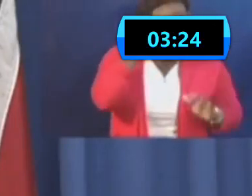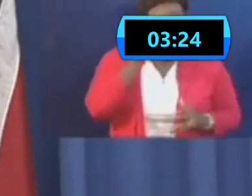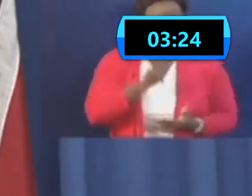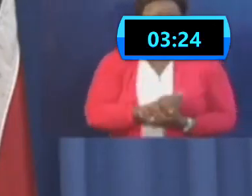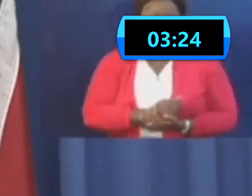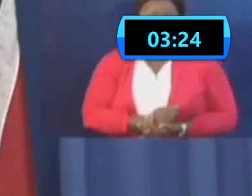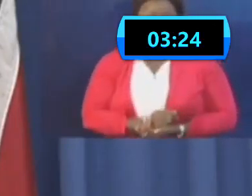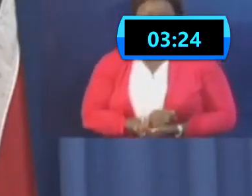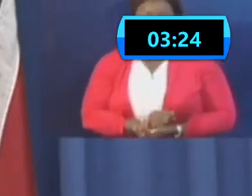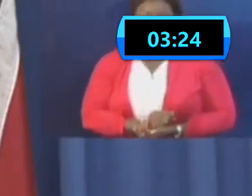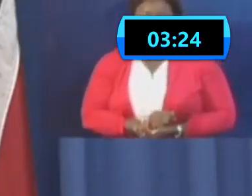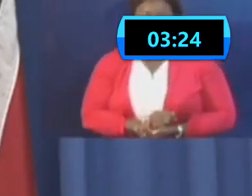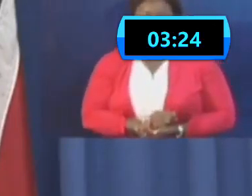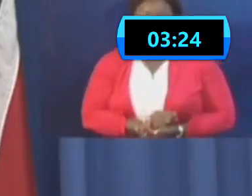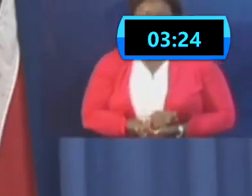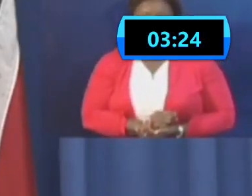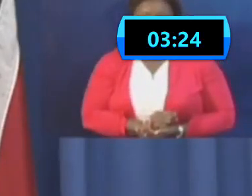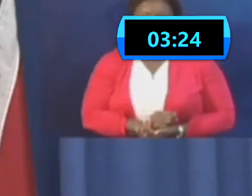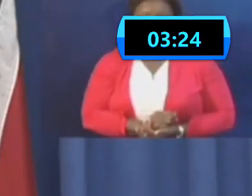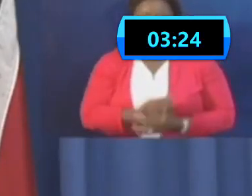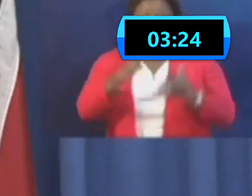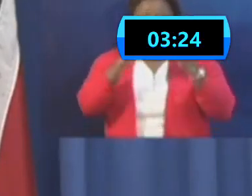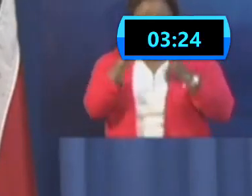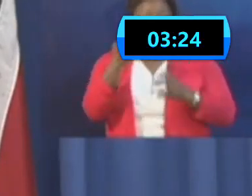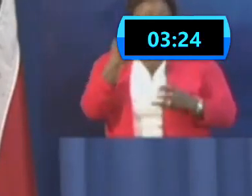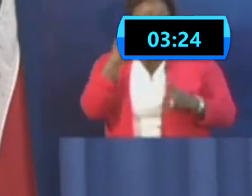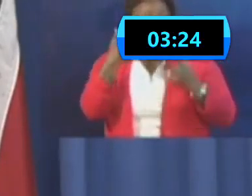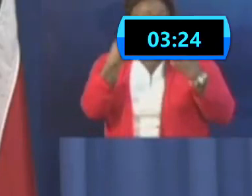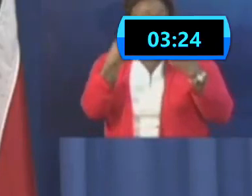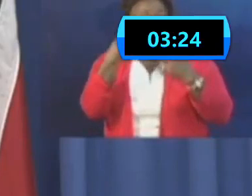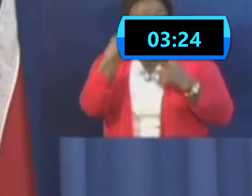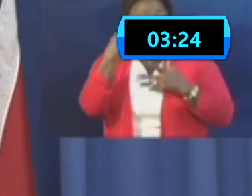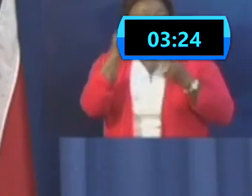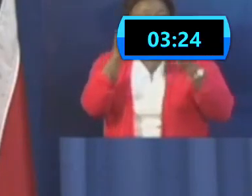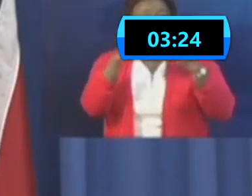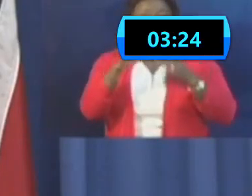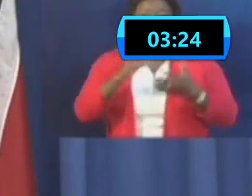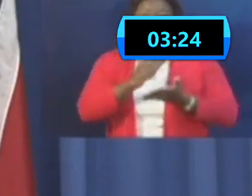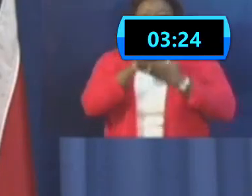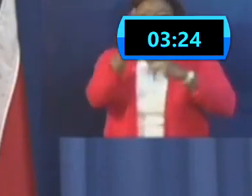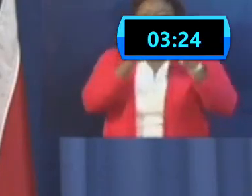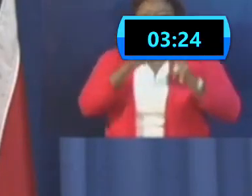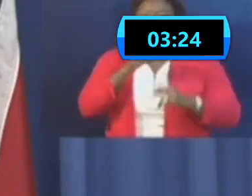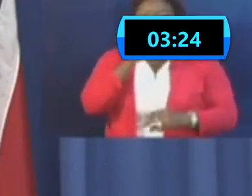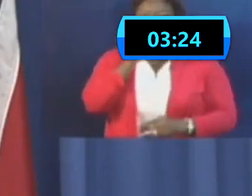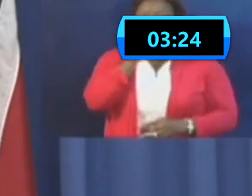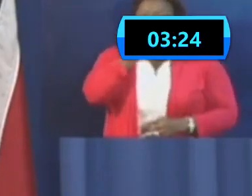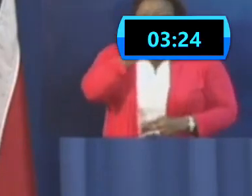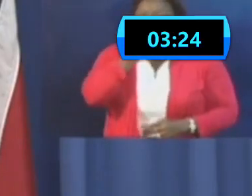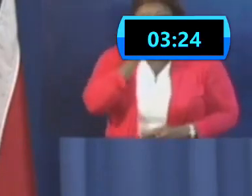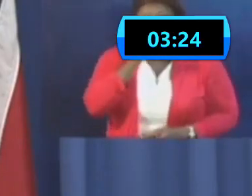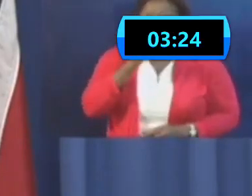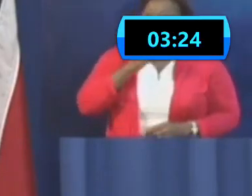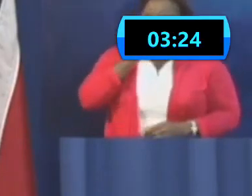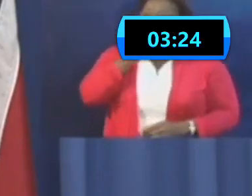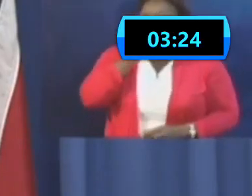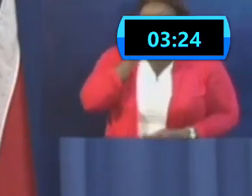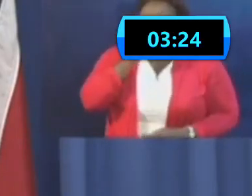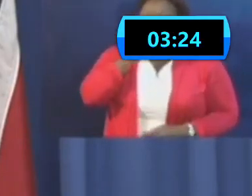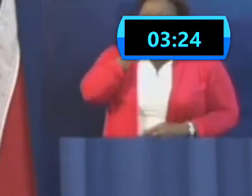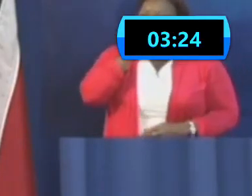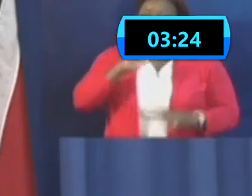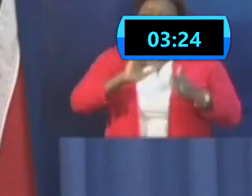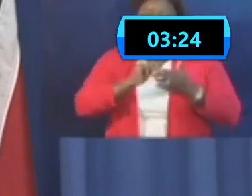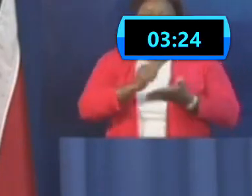with positive people, so we can objectively see if there is a decline in your oxygen saturation, which is a very good objective clinical